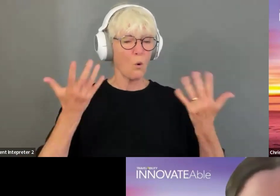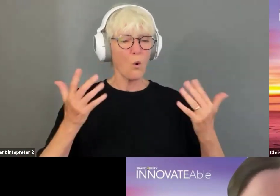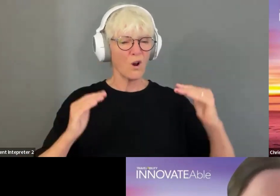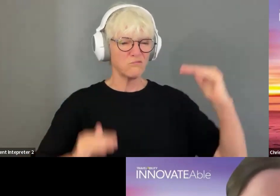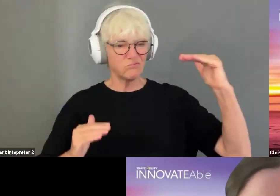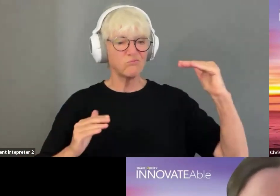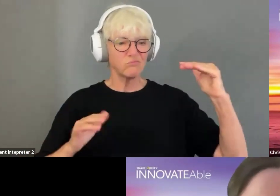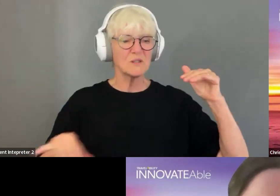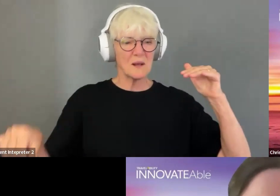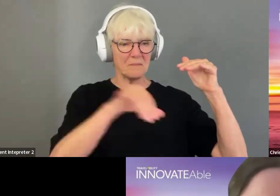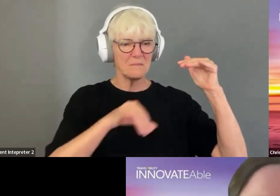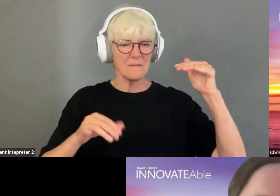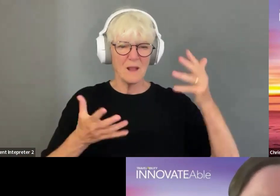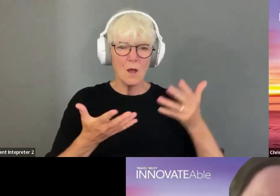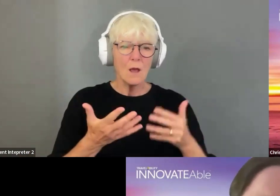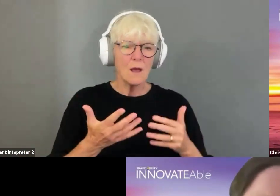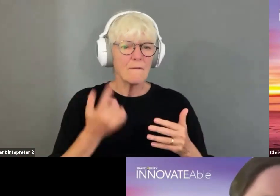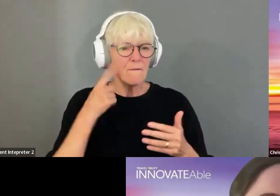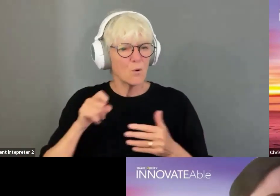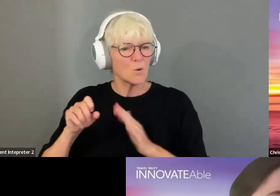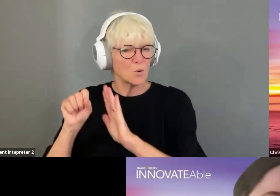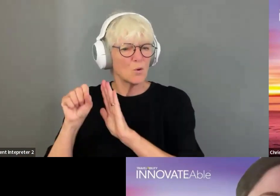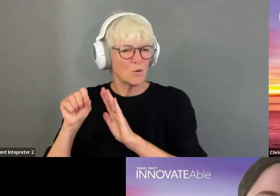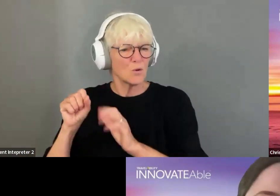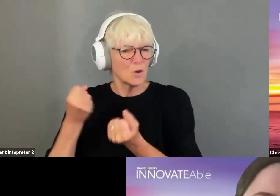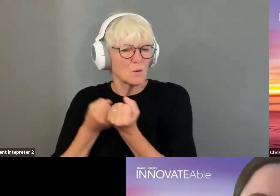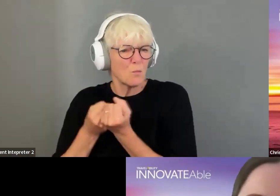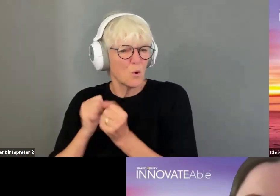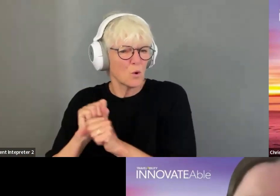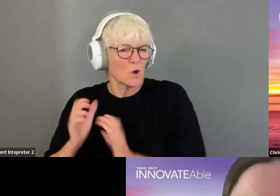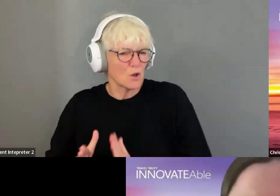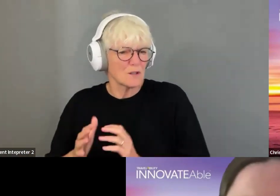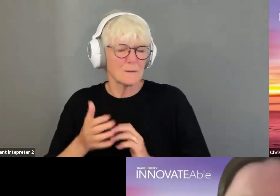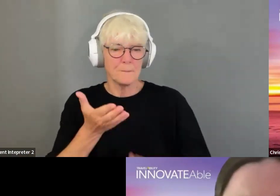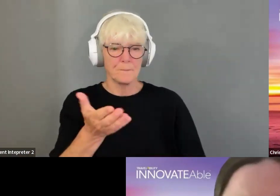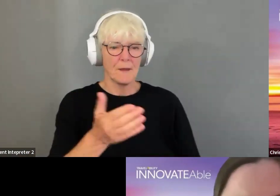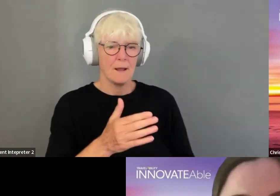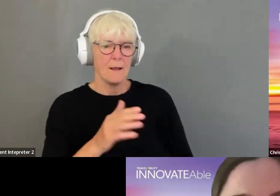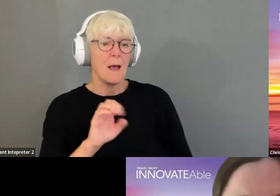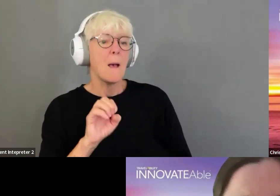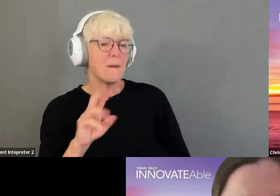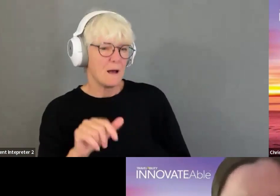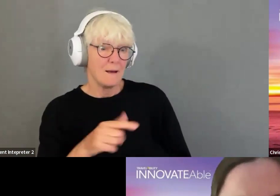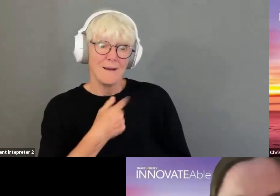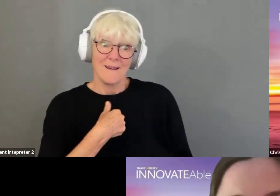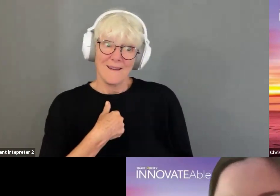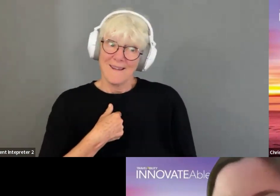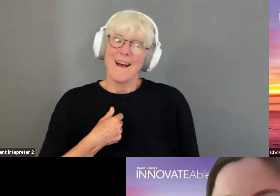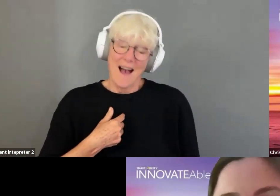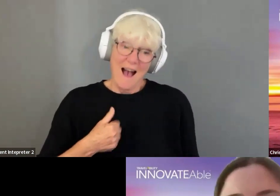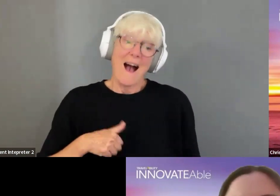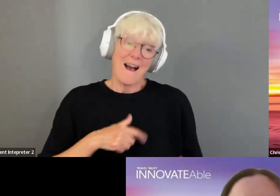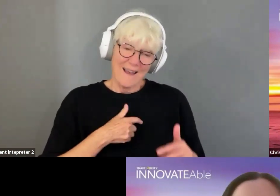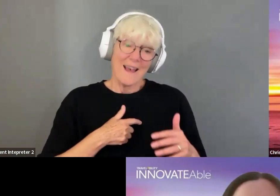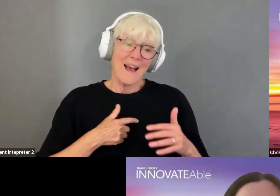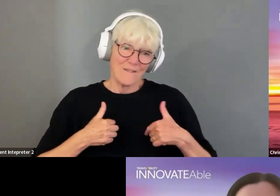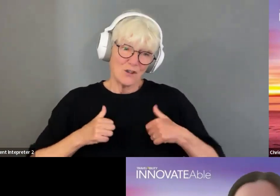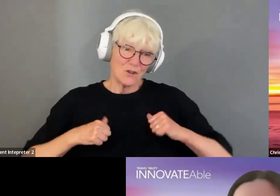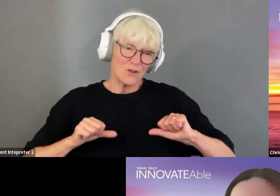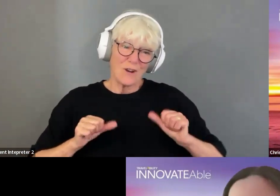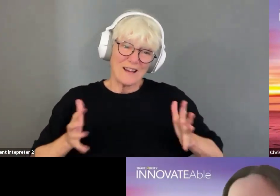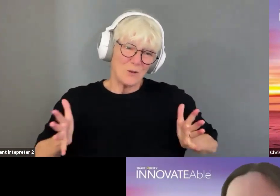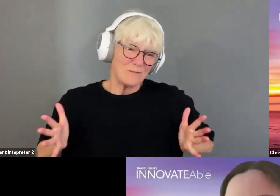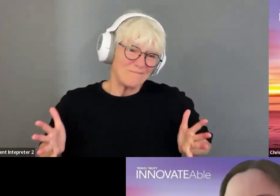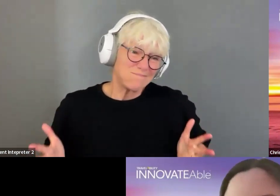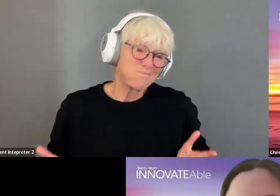the caregiver? If you could talk quickly about that would be great. Yeah. Right now I've kind of just sacrificed the margin to get us off the ground and then,